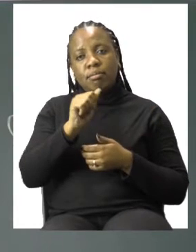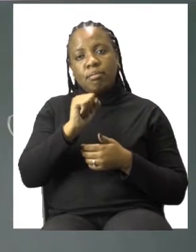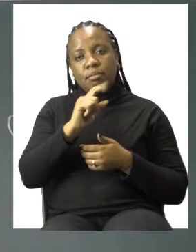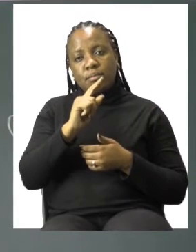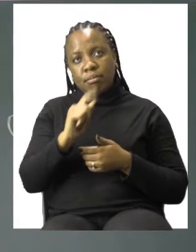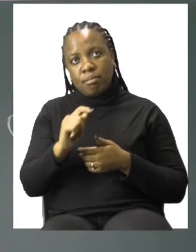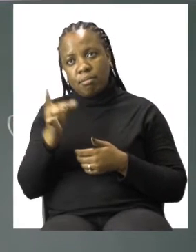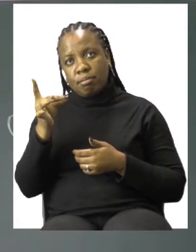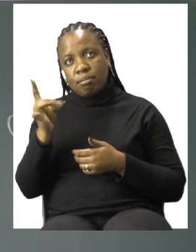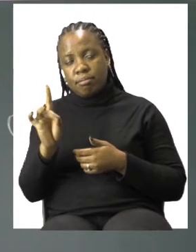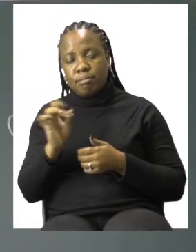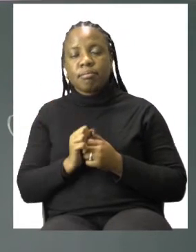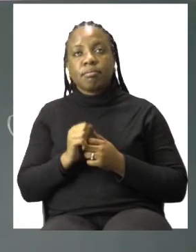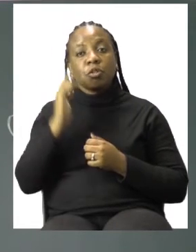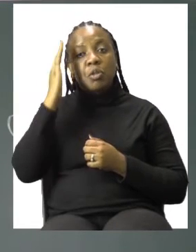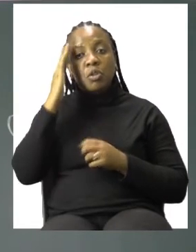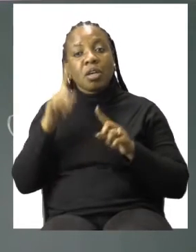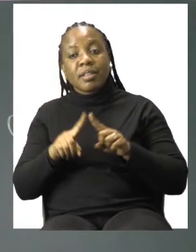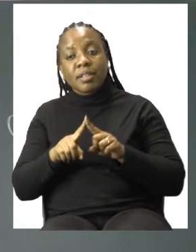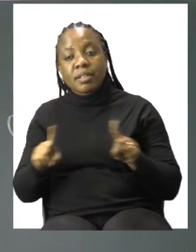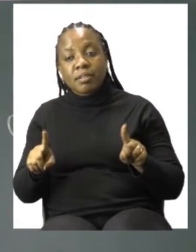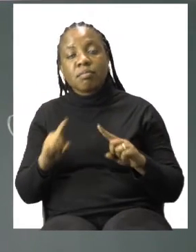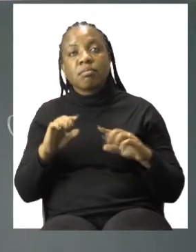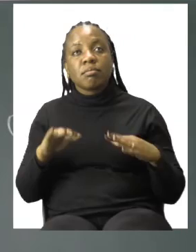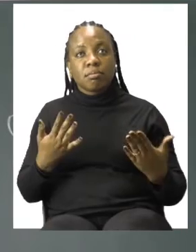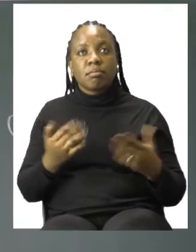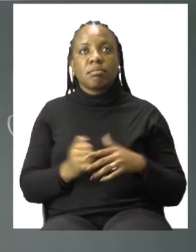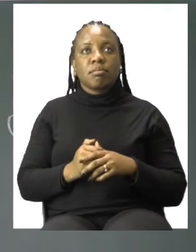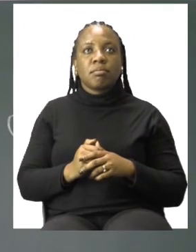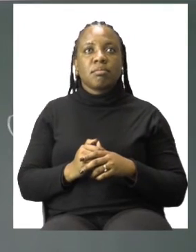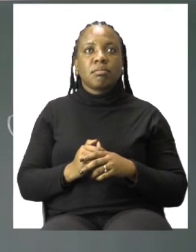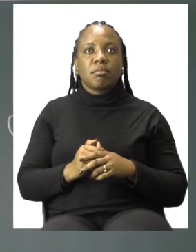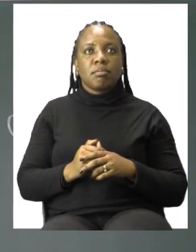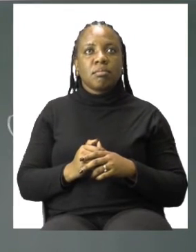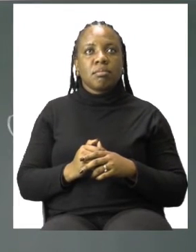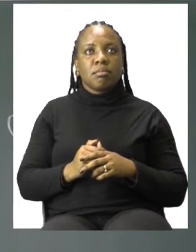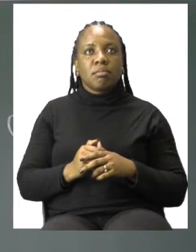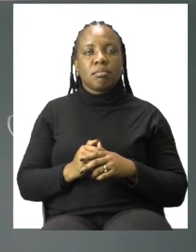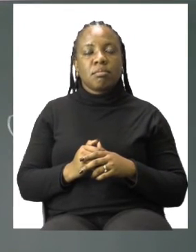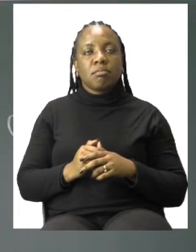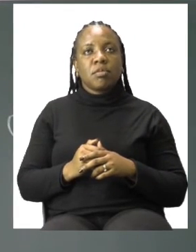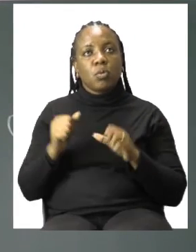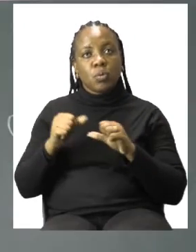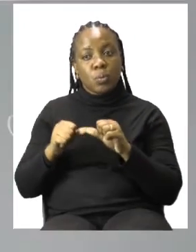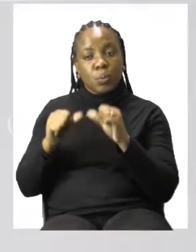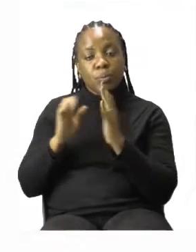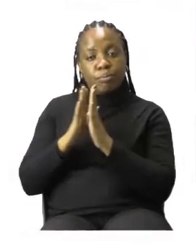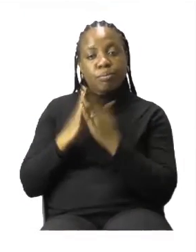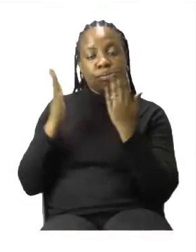difference, I want us to try the next exercise on the next page, page 8.